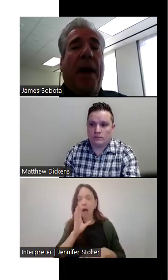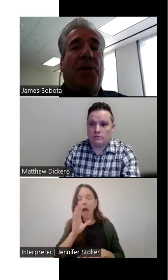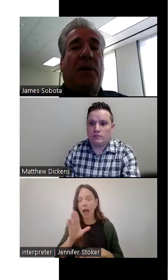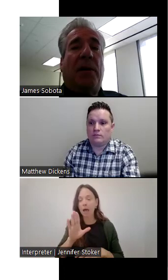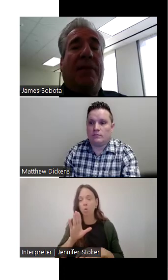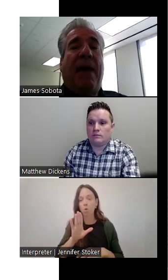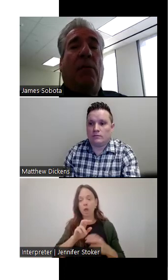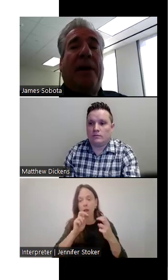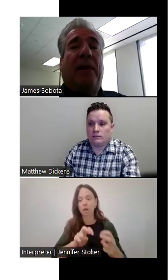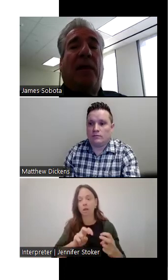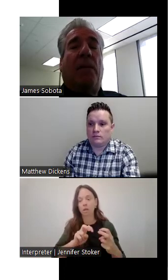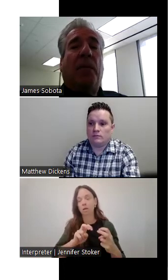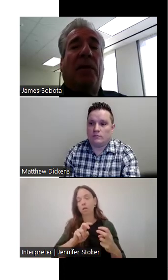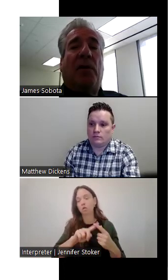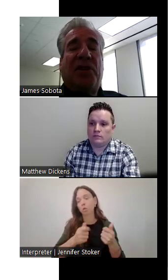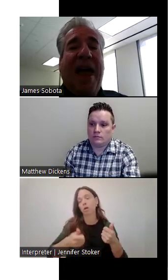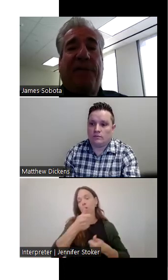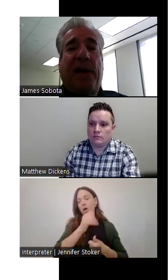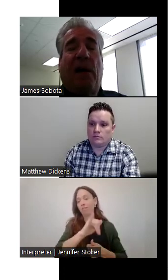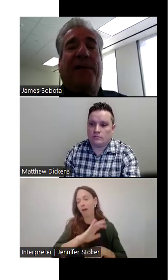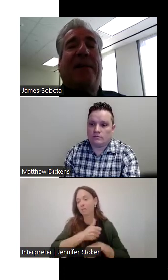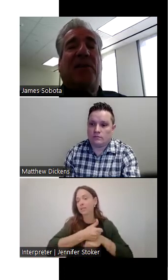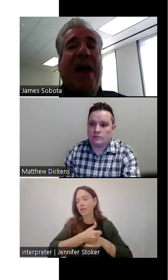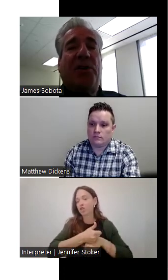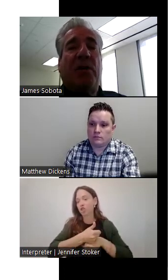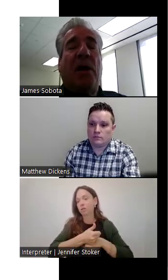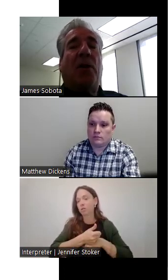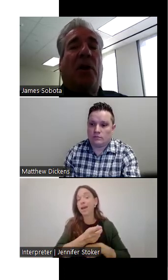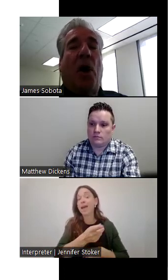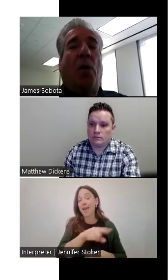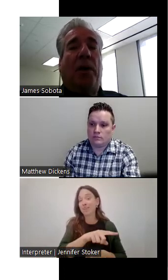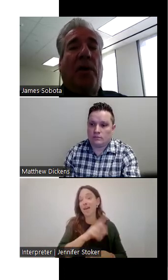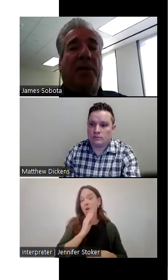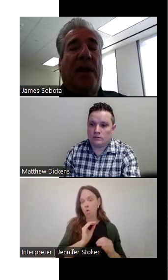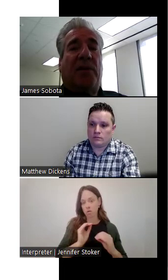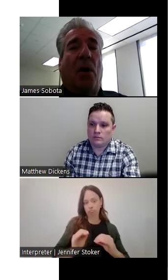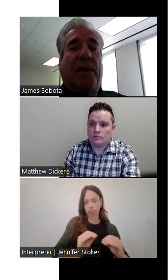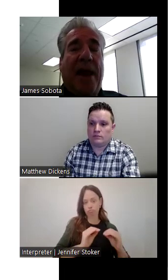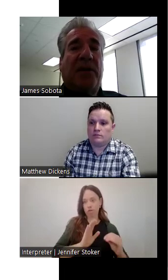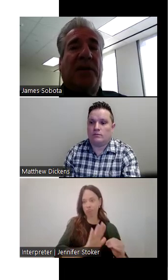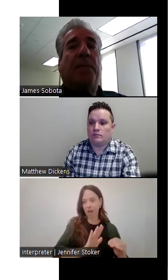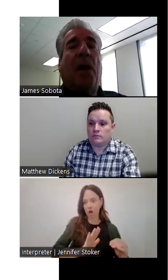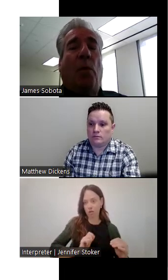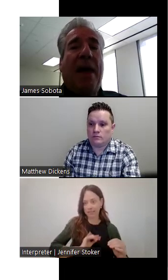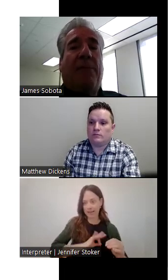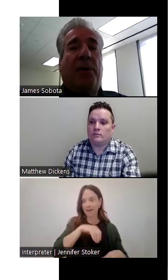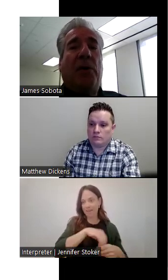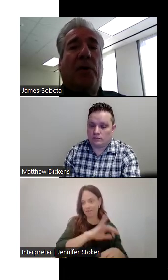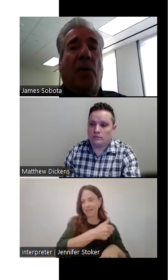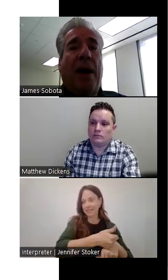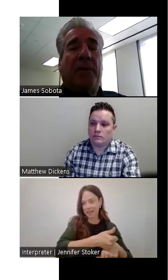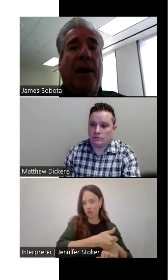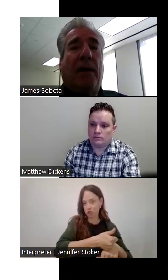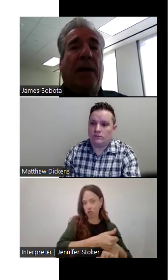this information and they will get their, their staffing of that station to go address this. So yes, we have